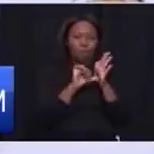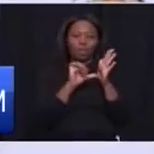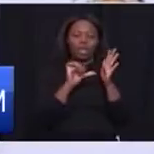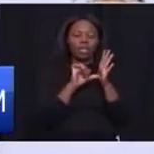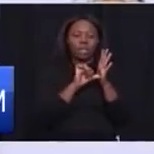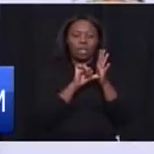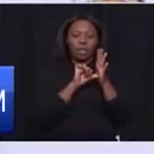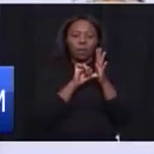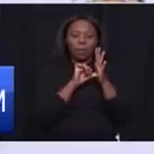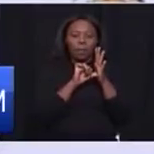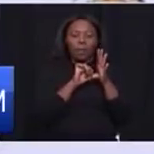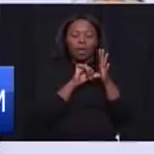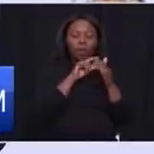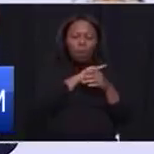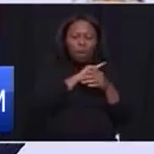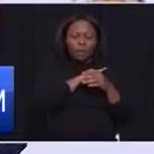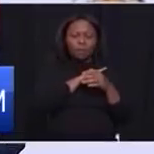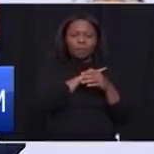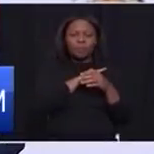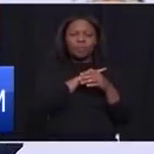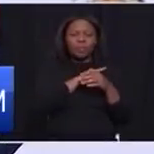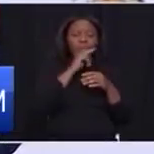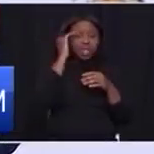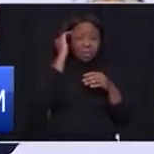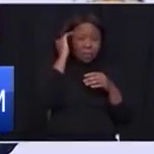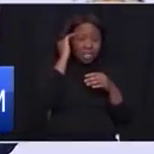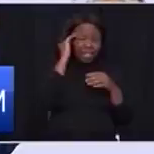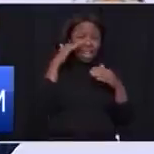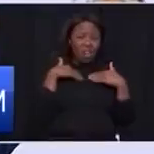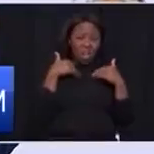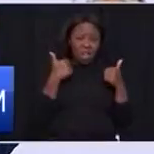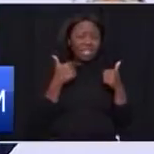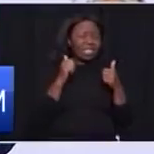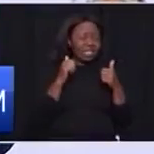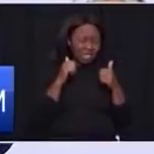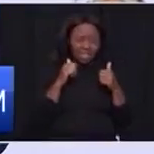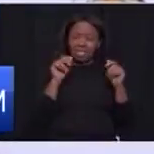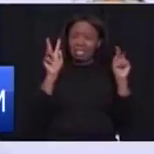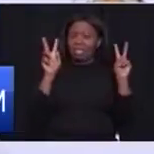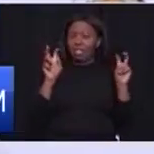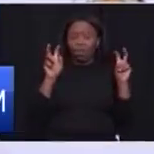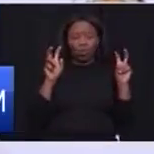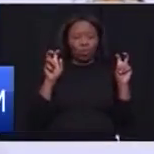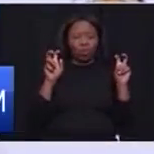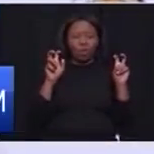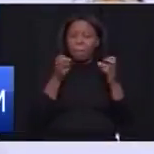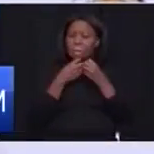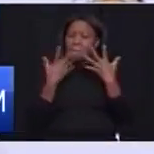because mental health is an issue that affects many, many of our citizens.